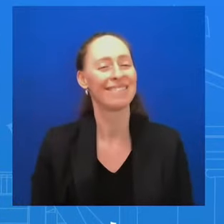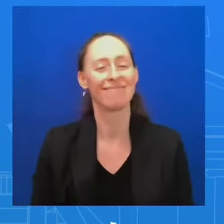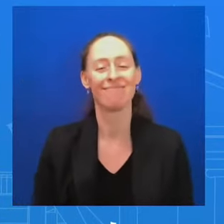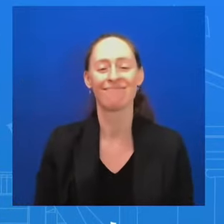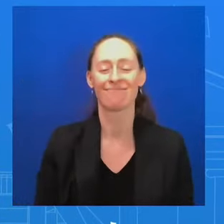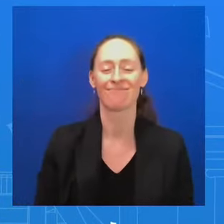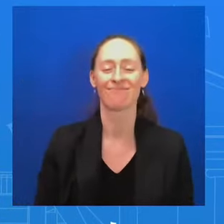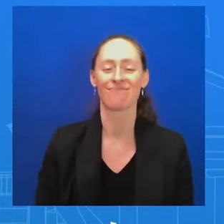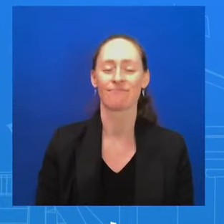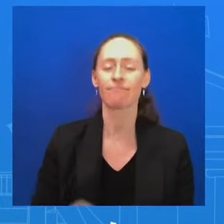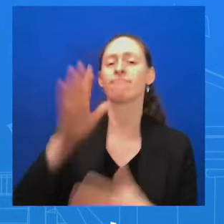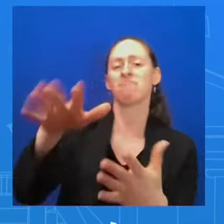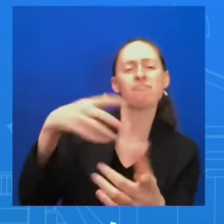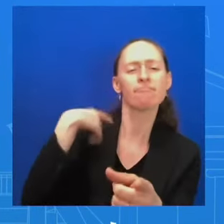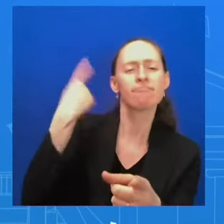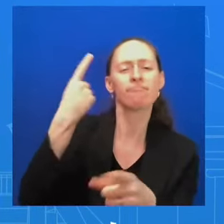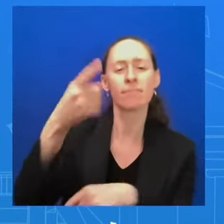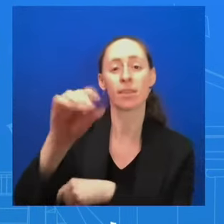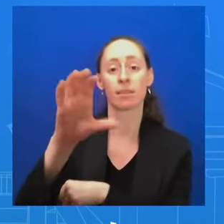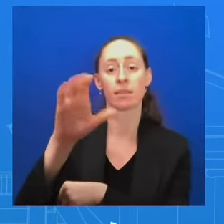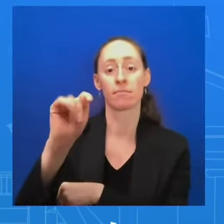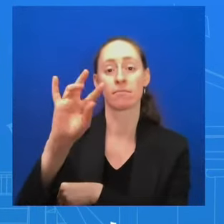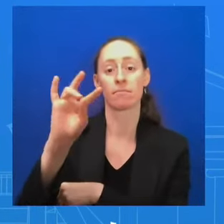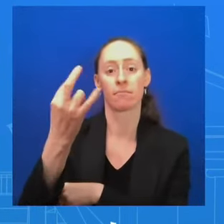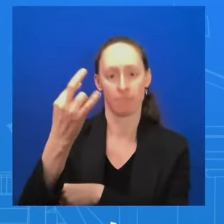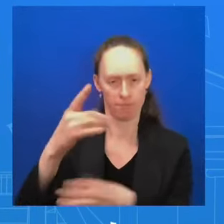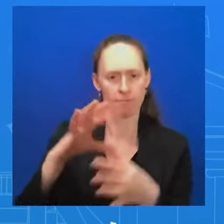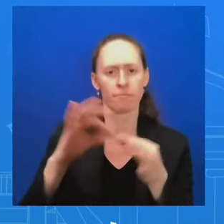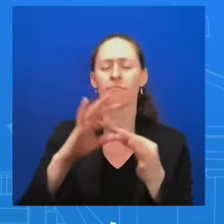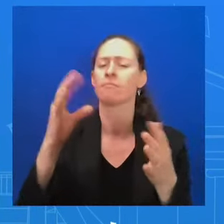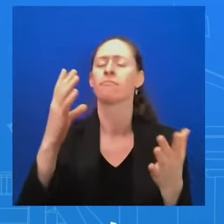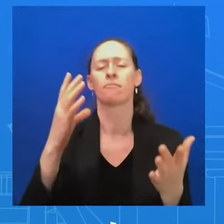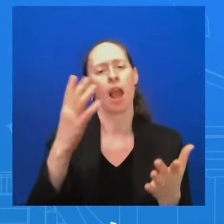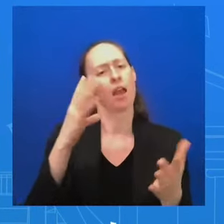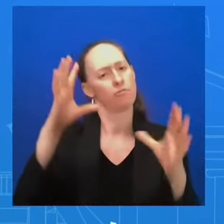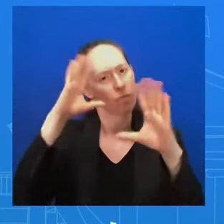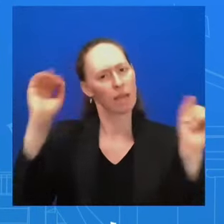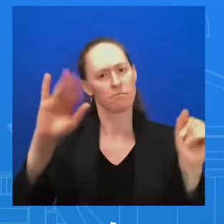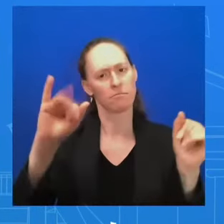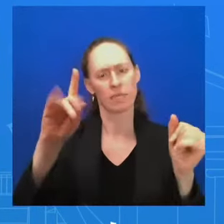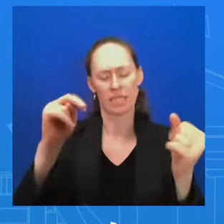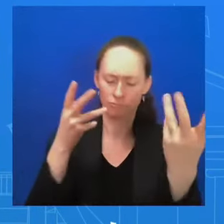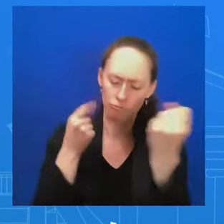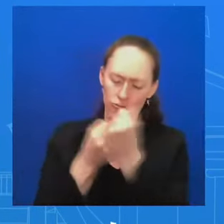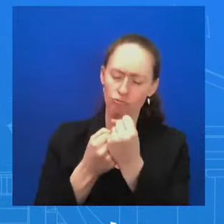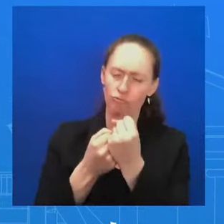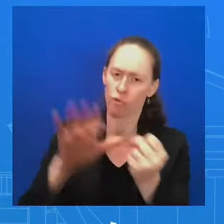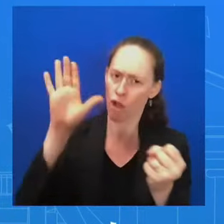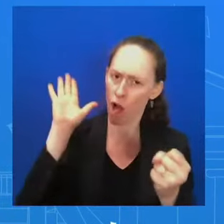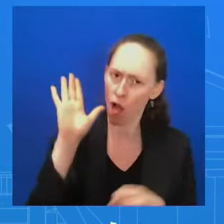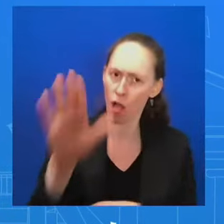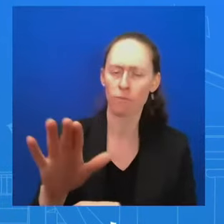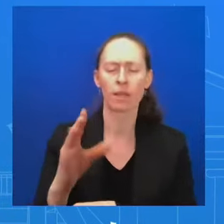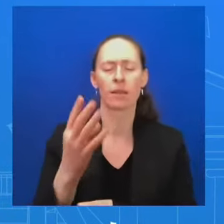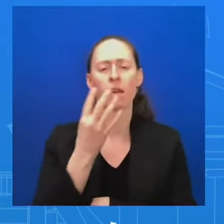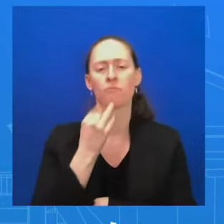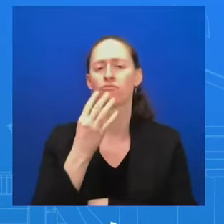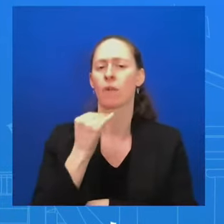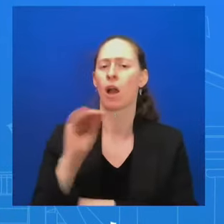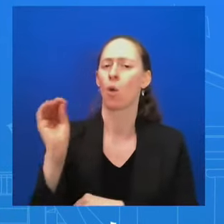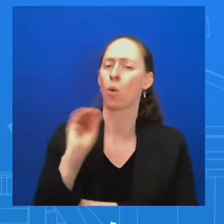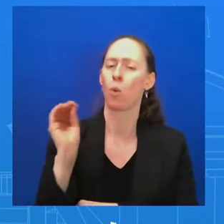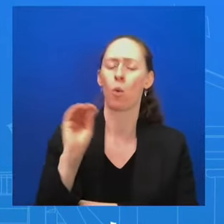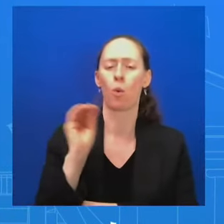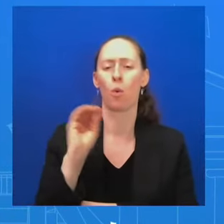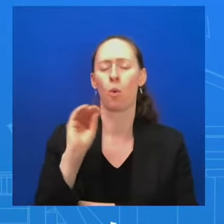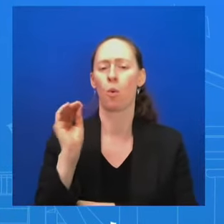administration's support for Israel's security is rock-solid and unwavering. That is not true anymore, correct? No,